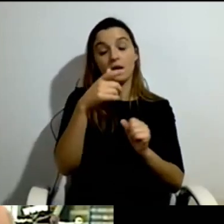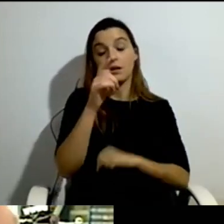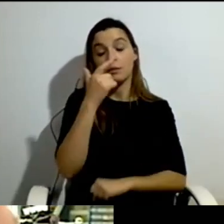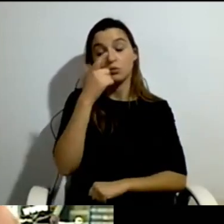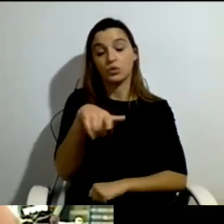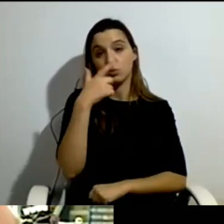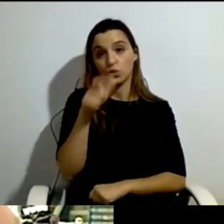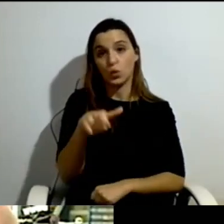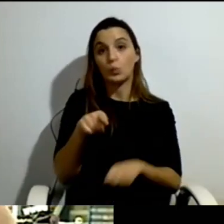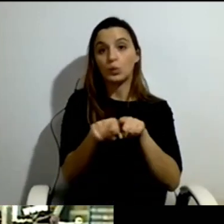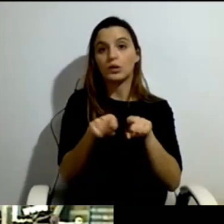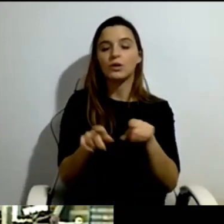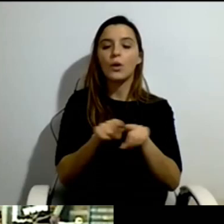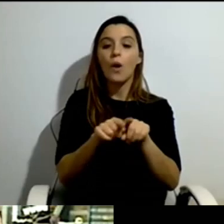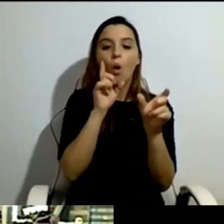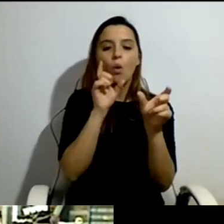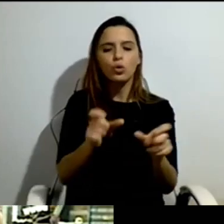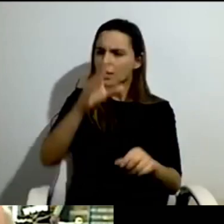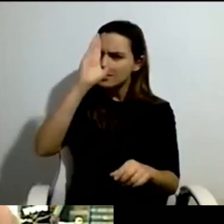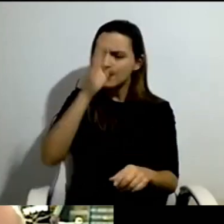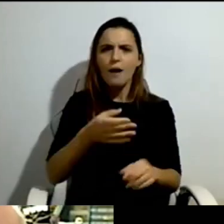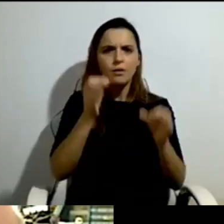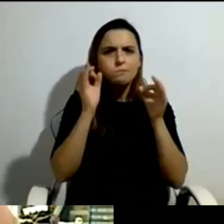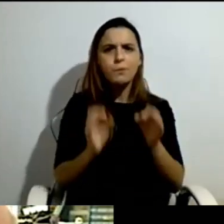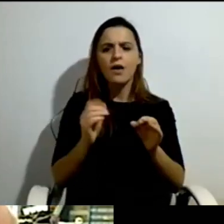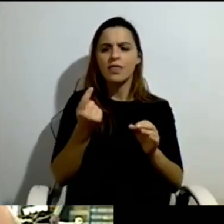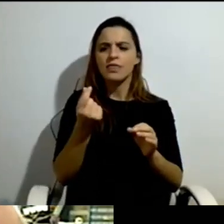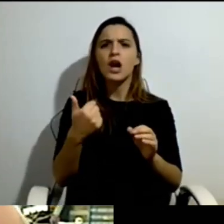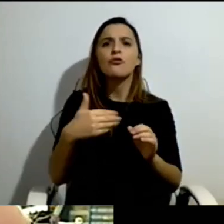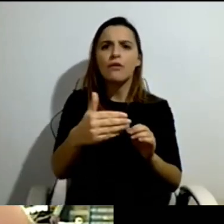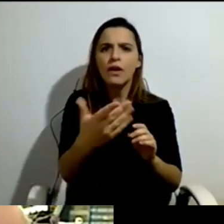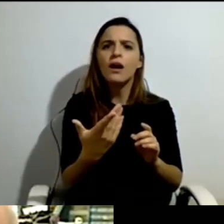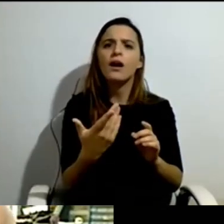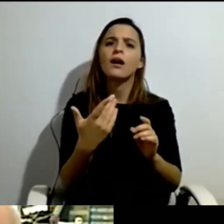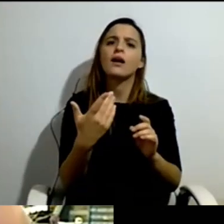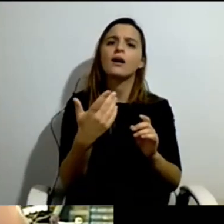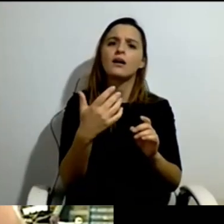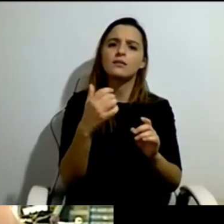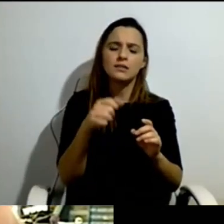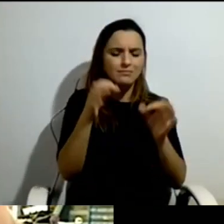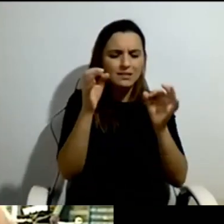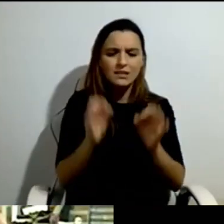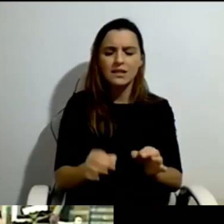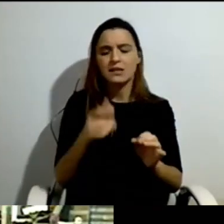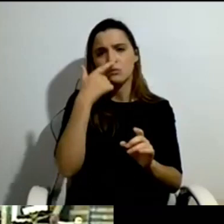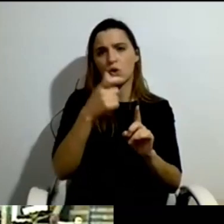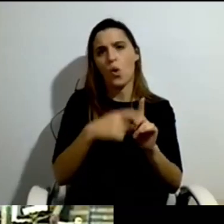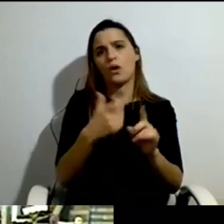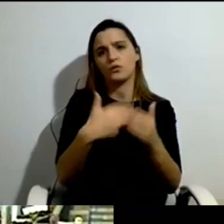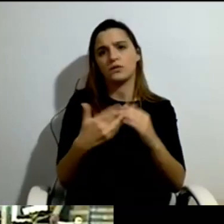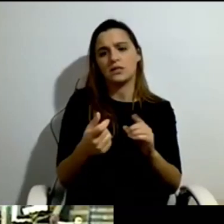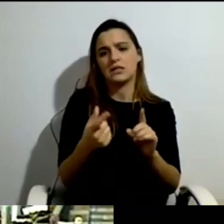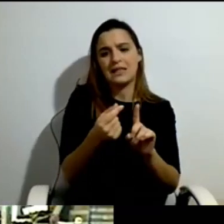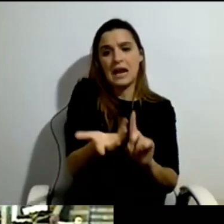don't like so much. But the moment the rightist parties showed interest, and it was seen all over the place,